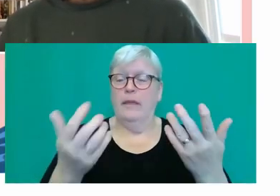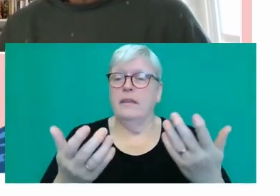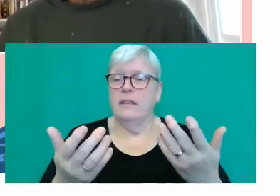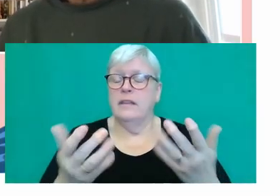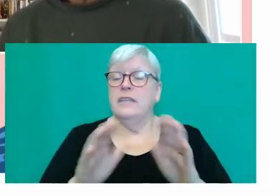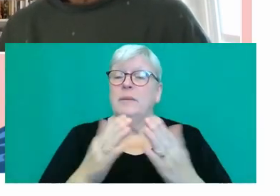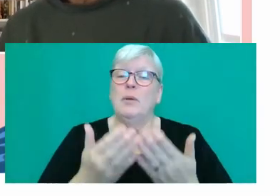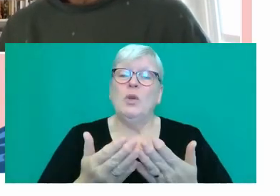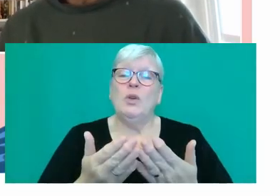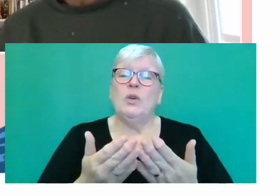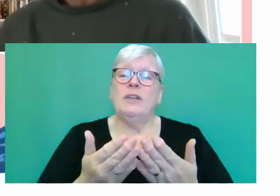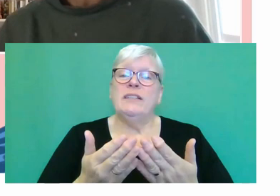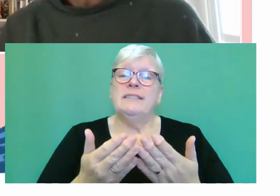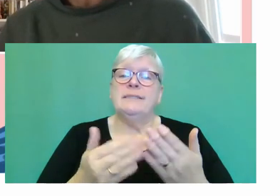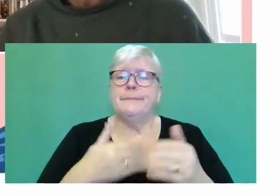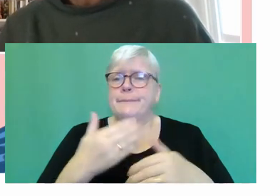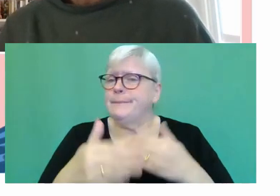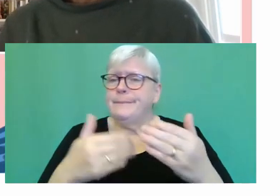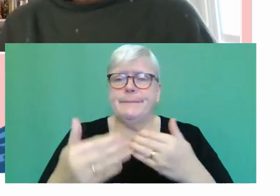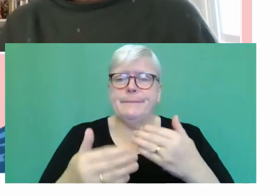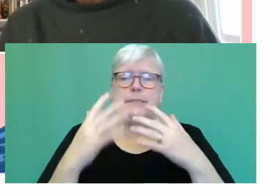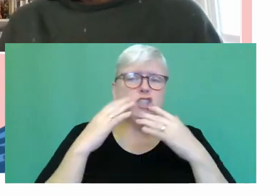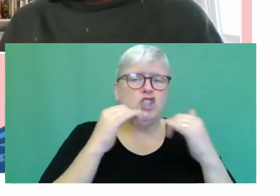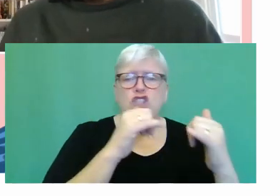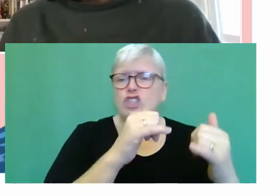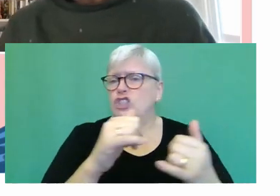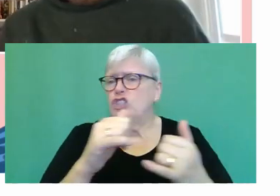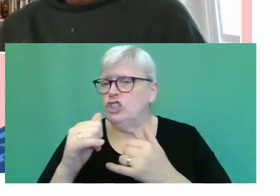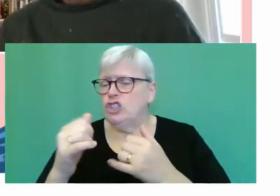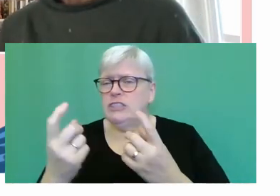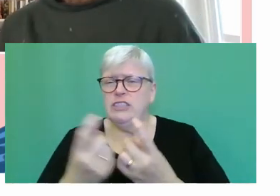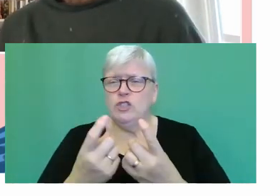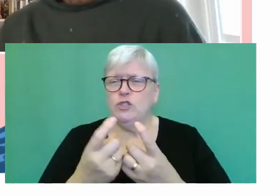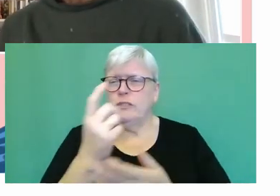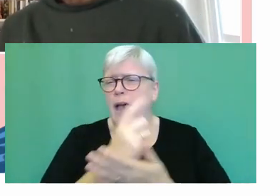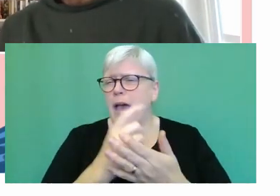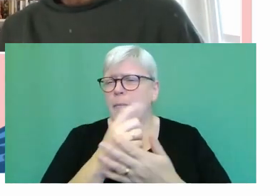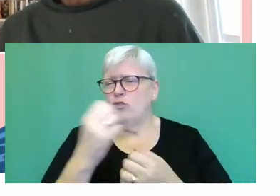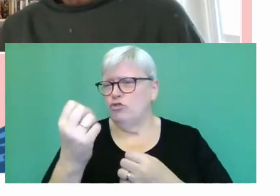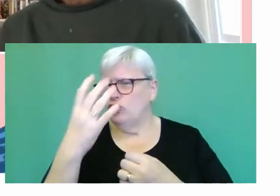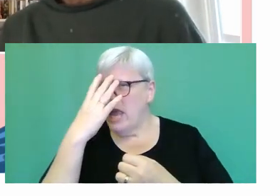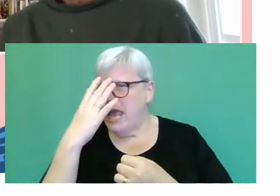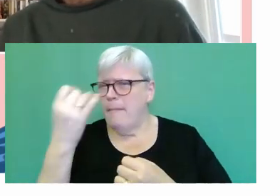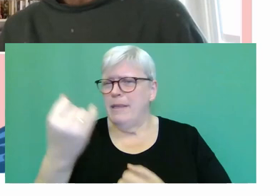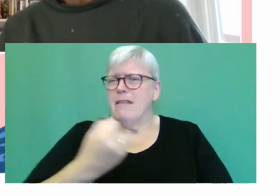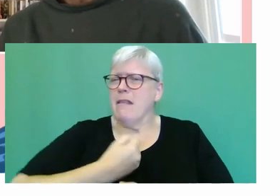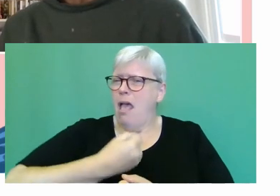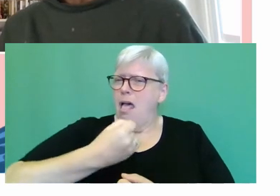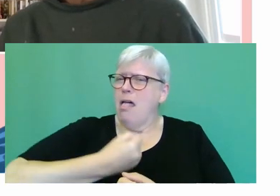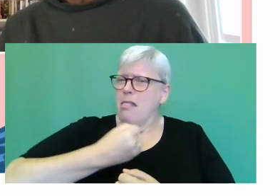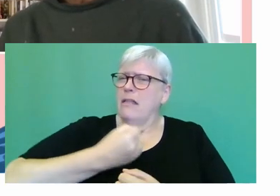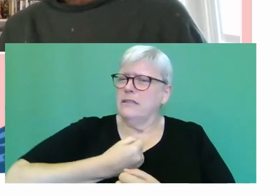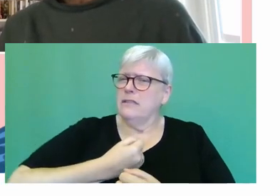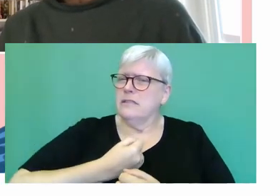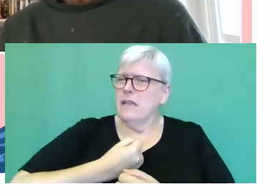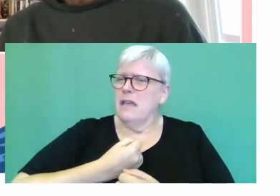constantly looking at issues around shame, guilt, and